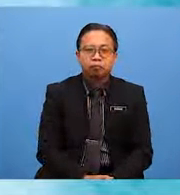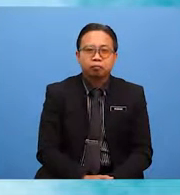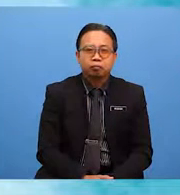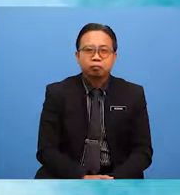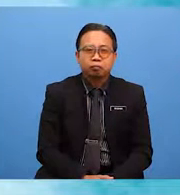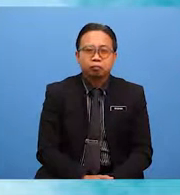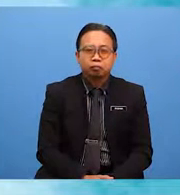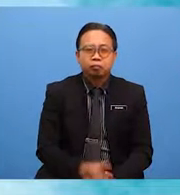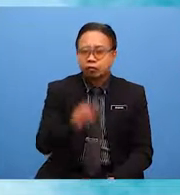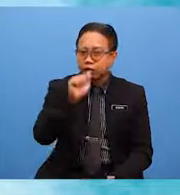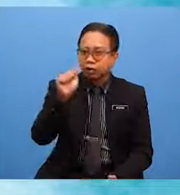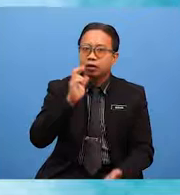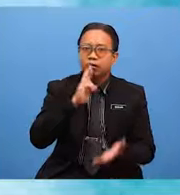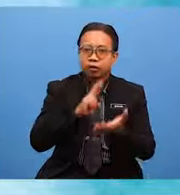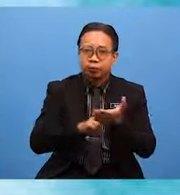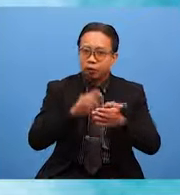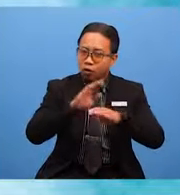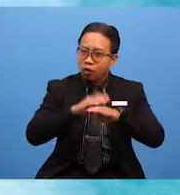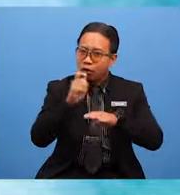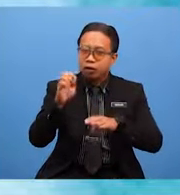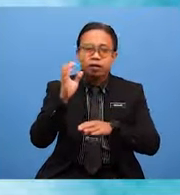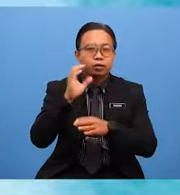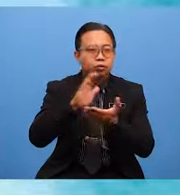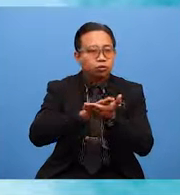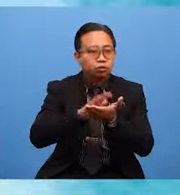A report on the school canteen.